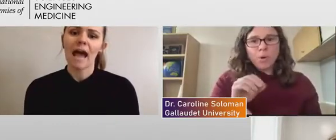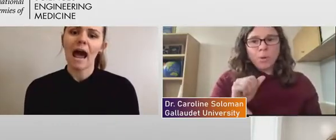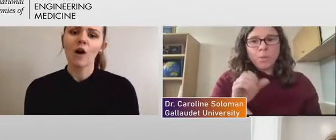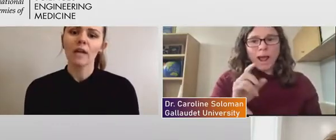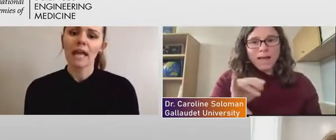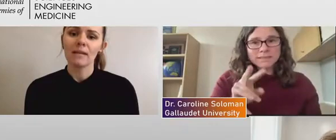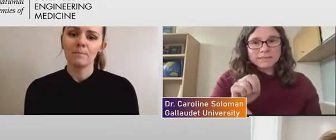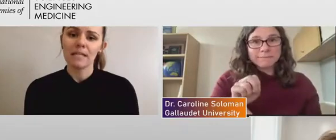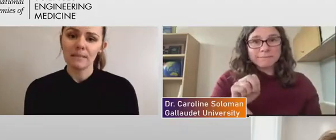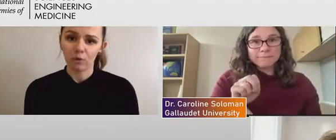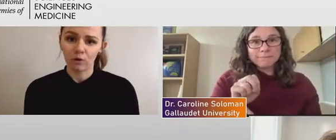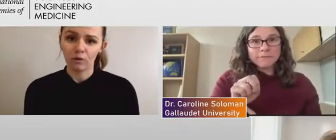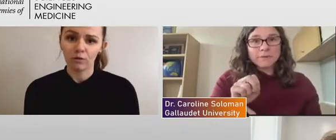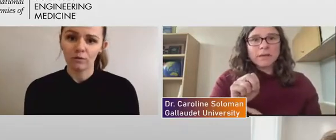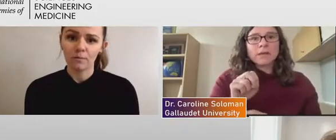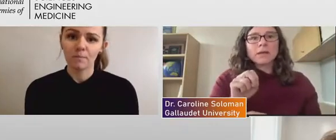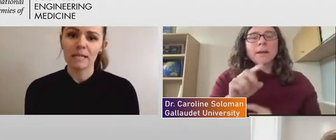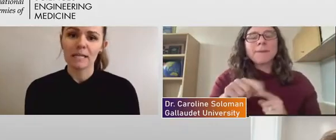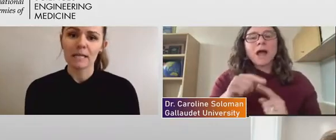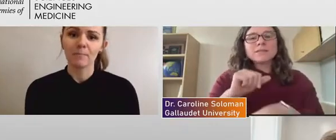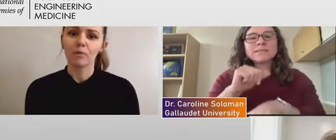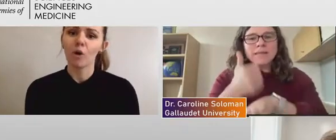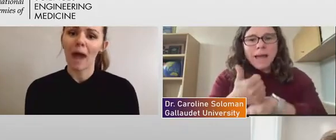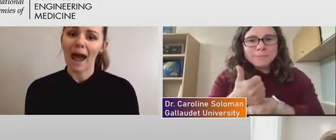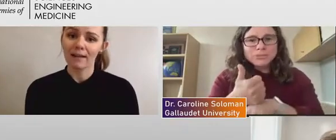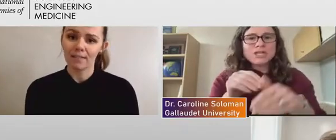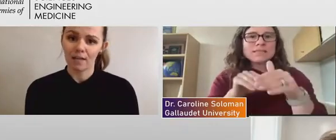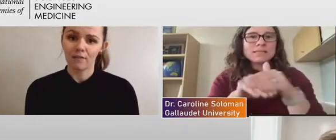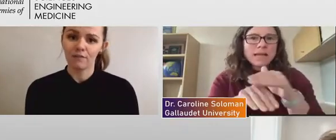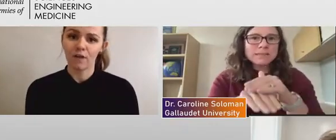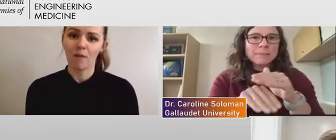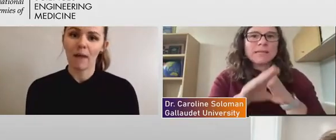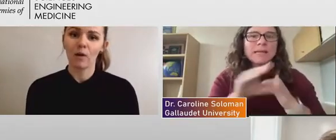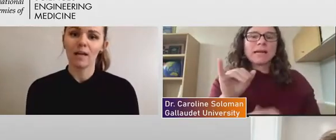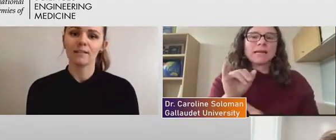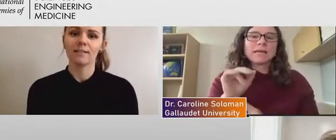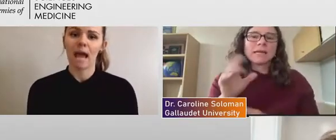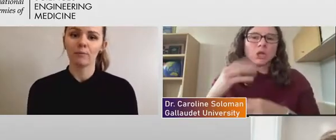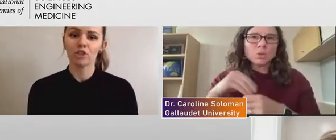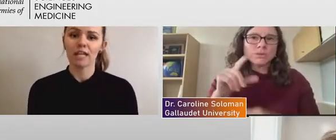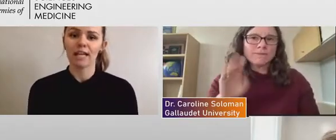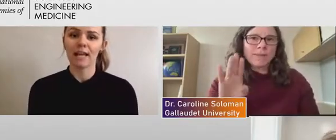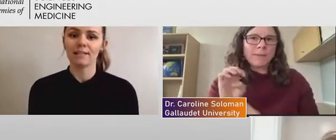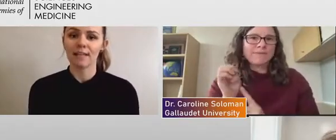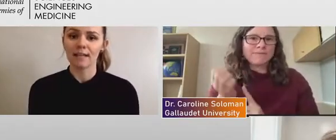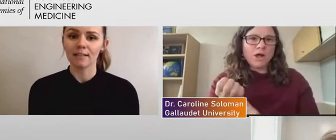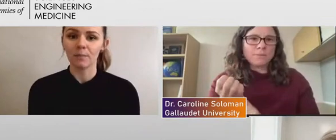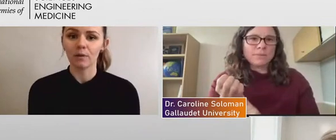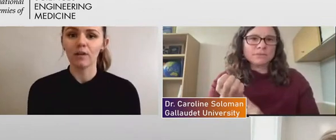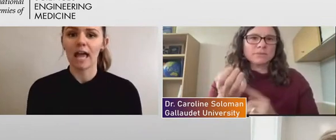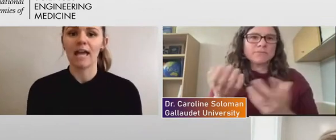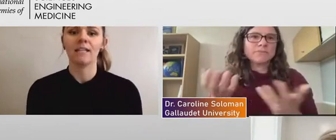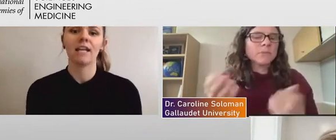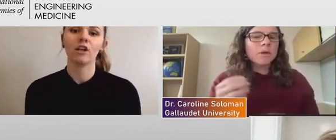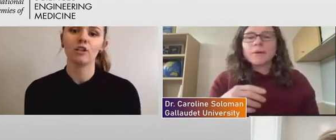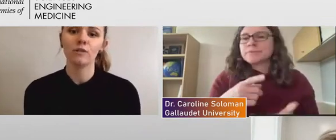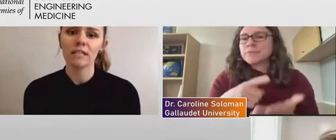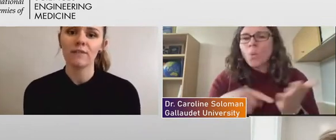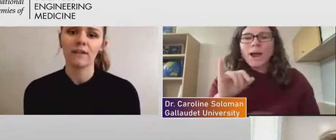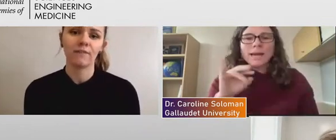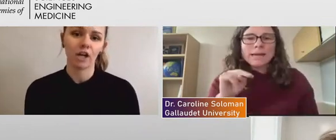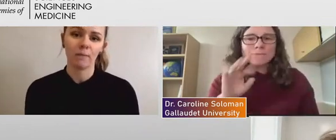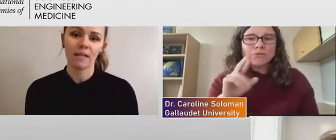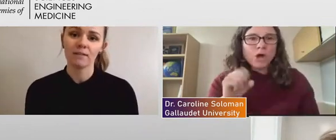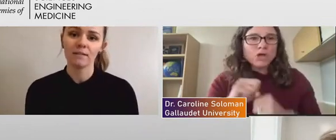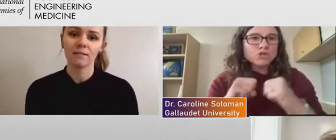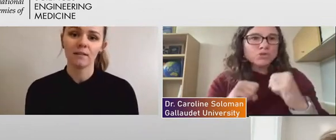is how can people be proactive about establishing accessible and inclusive